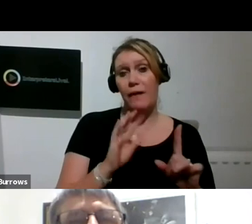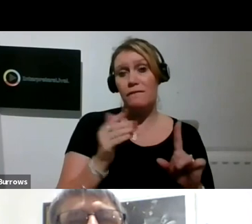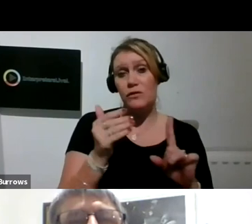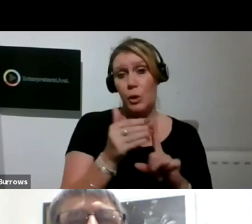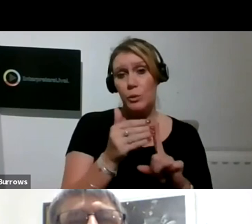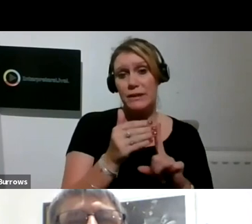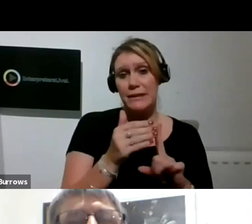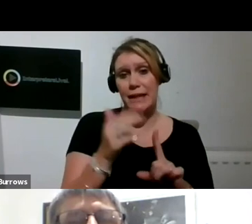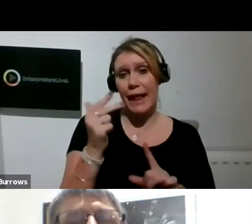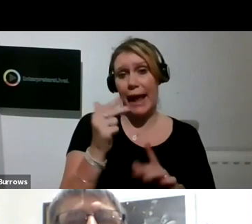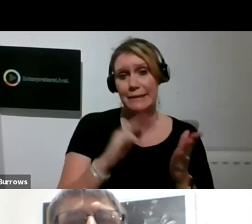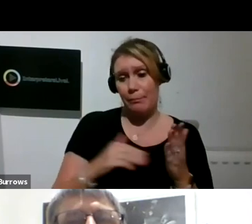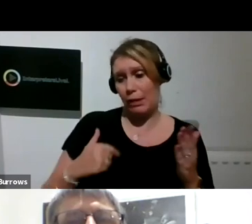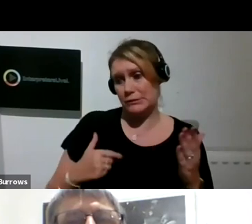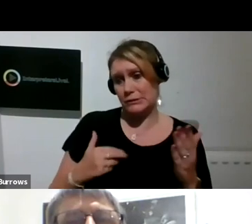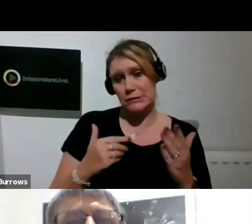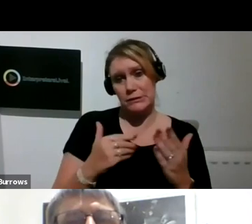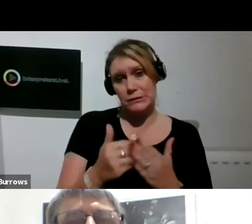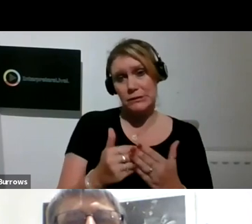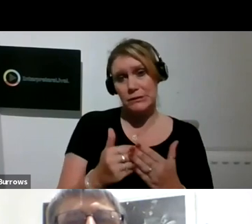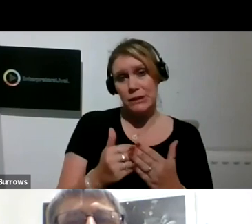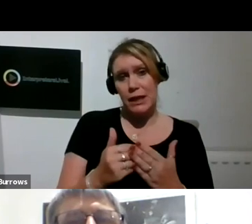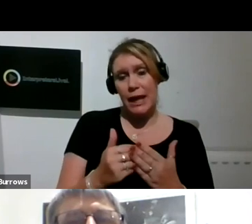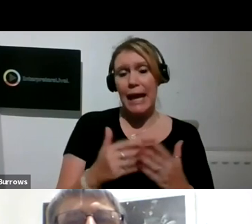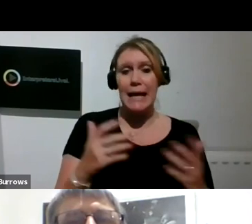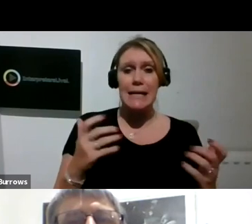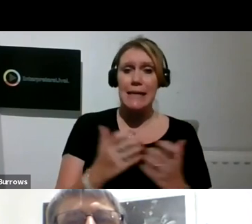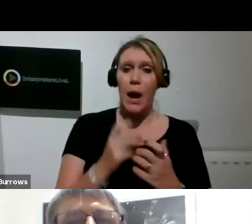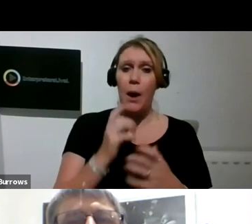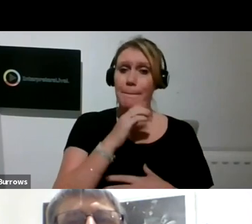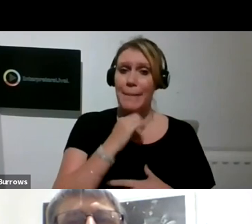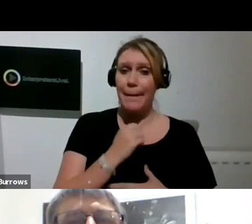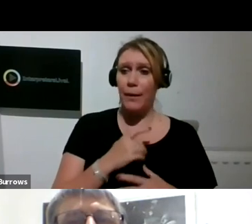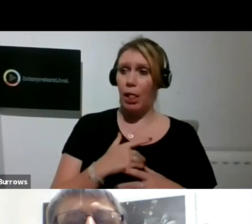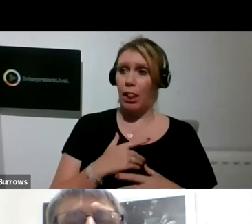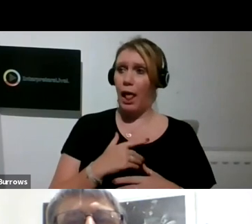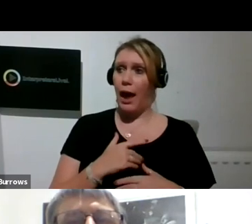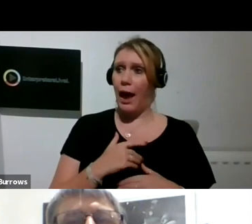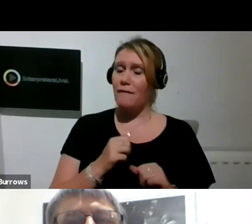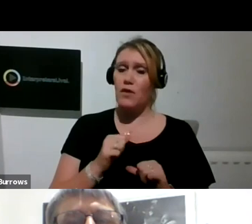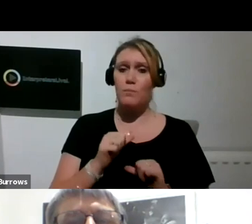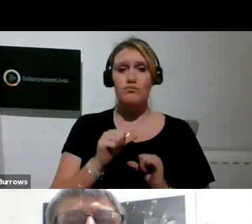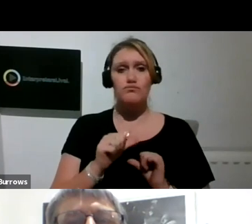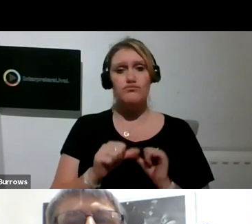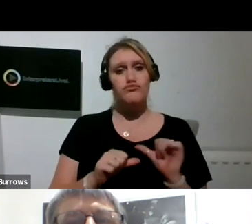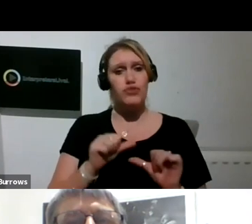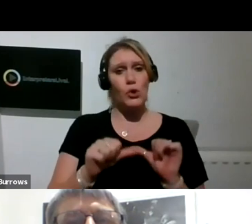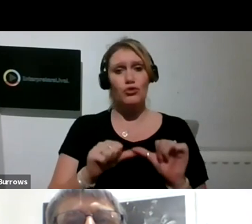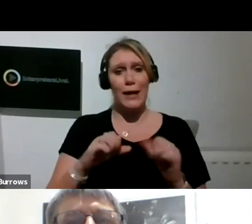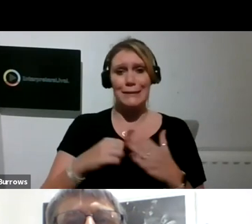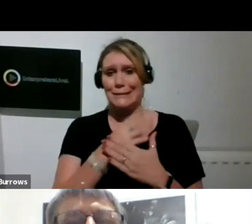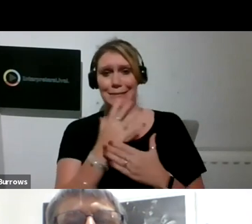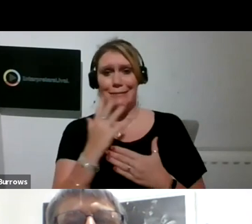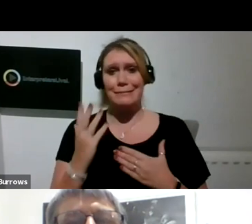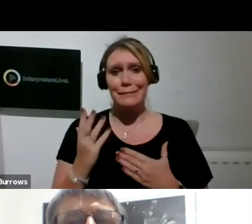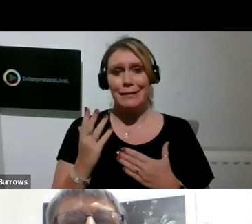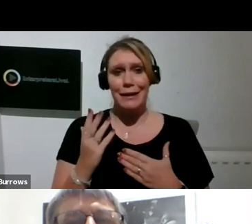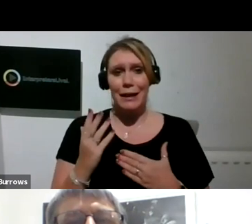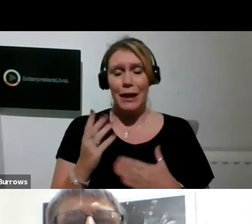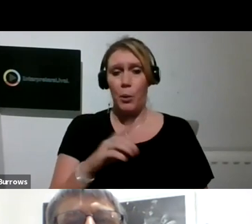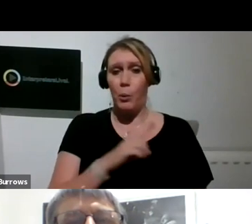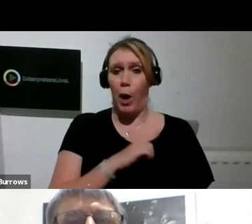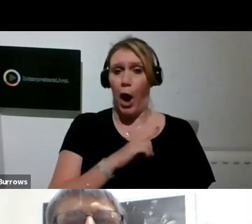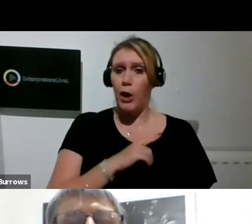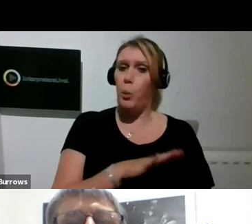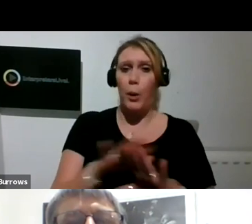18 months is how much people have progressed. You wouldn't have expected it, would you, that if you sort of cut people off